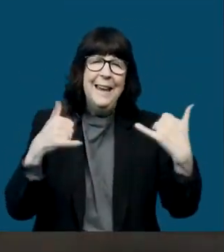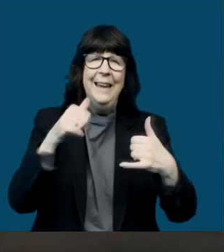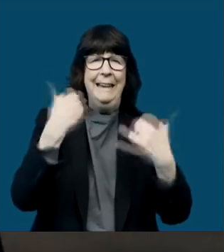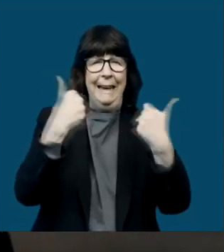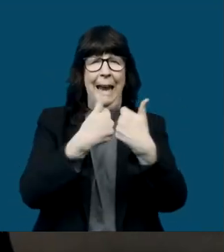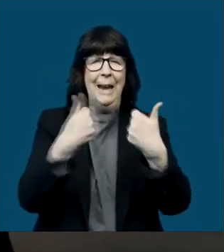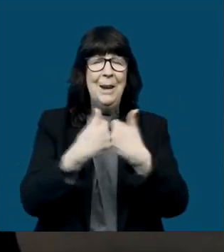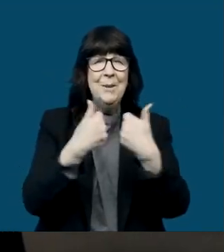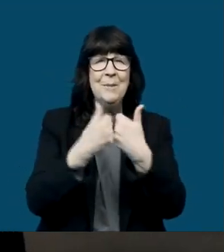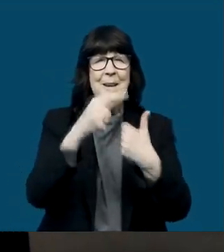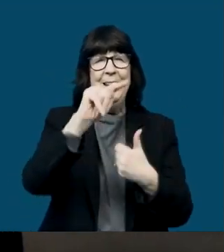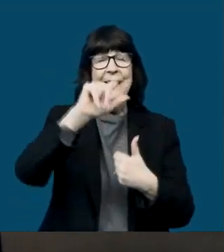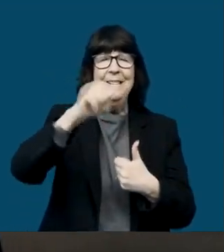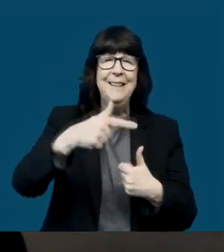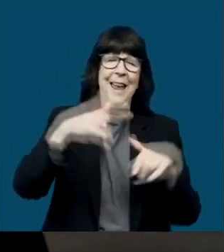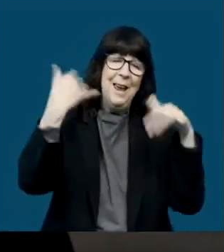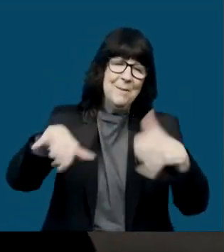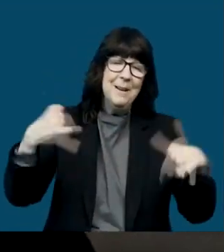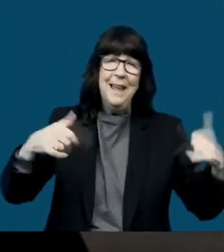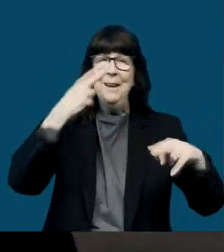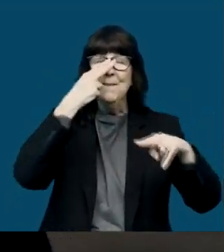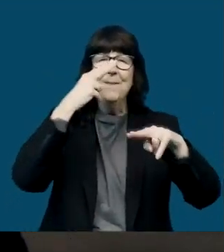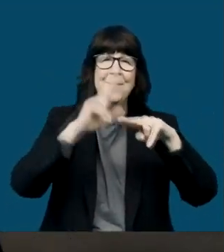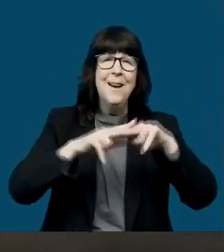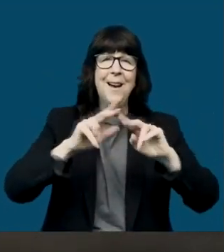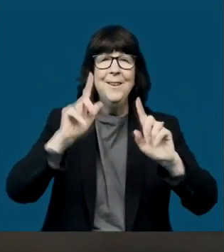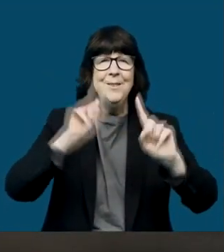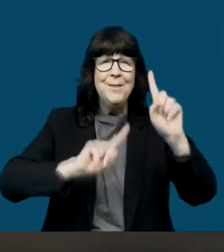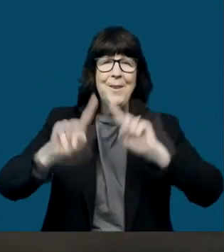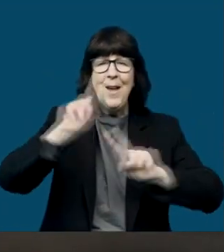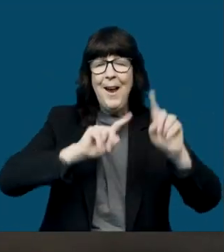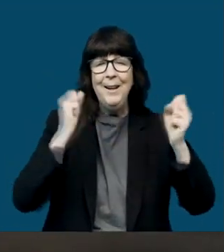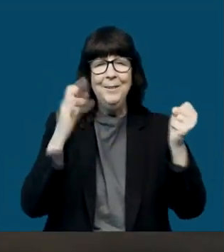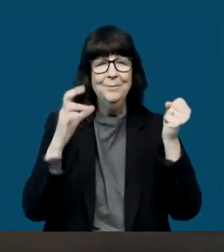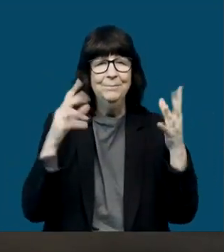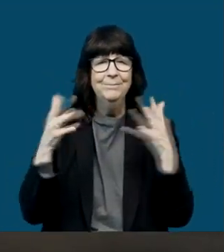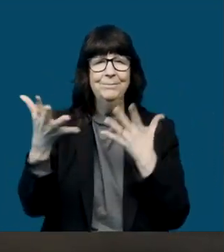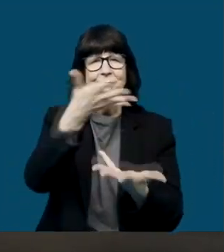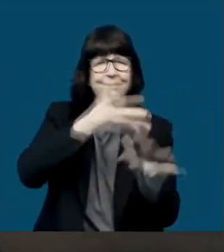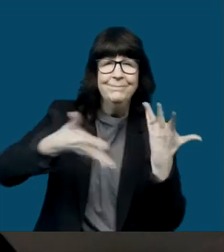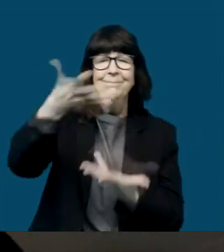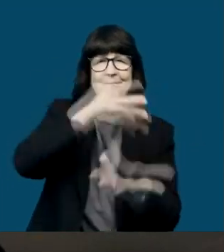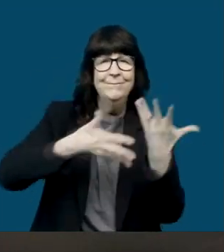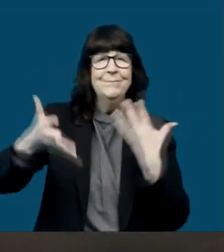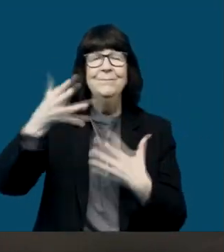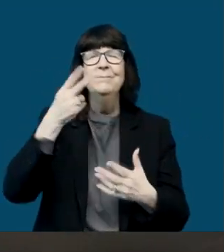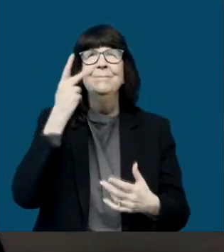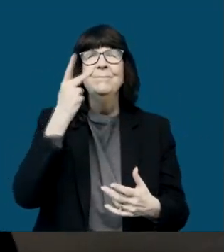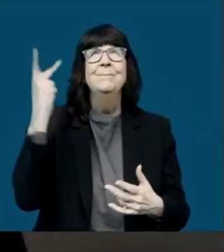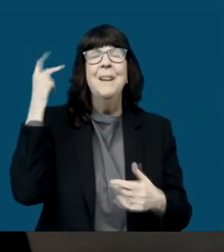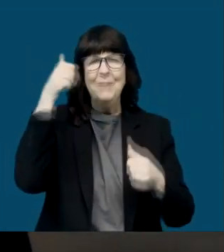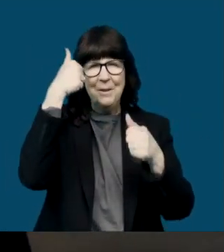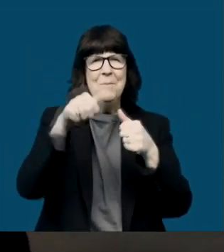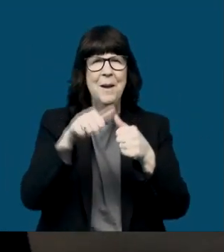building, playing, playing tag, and signing, talking,